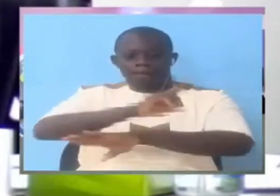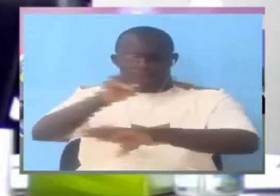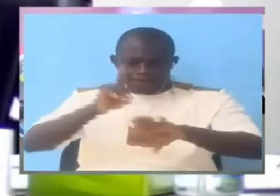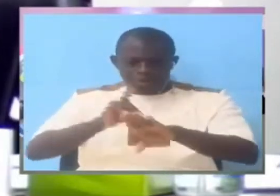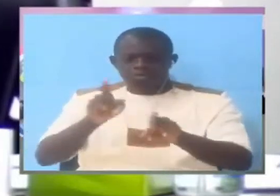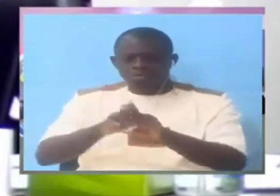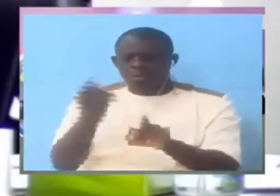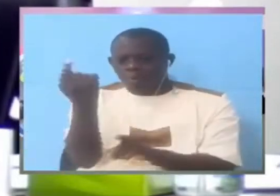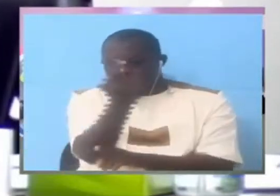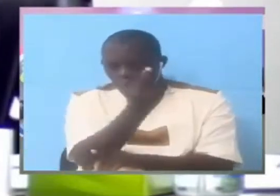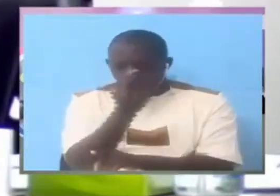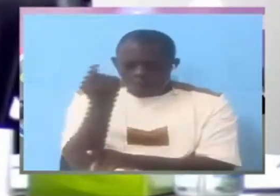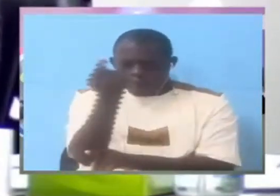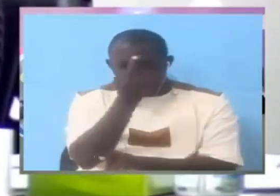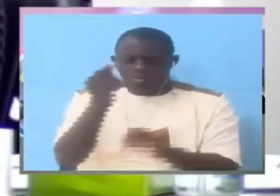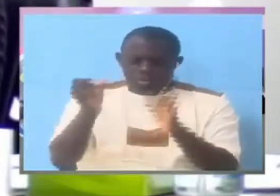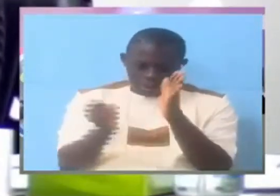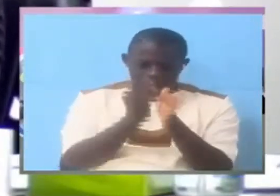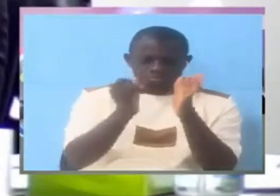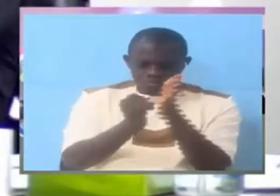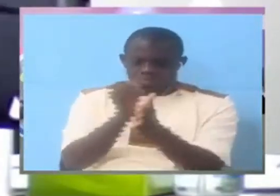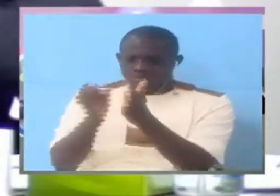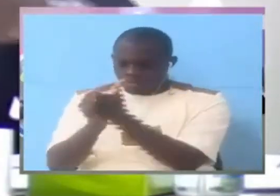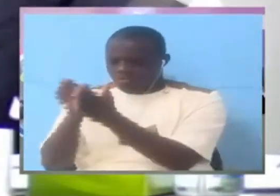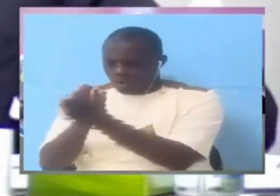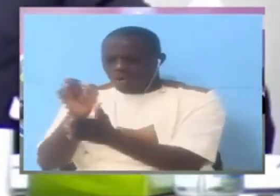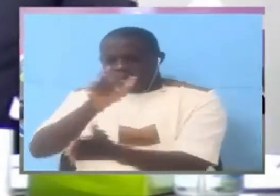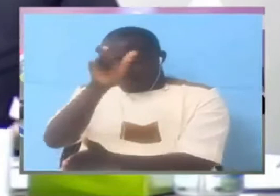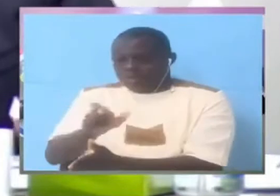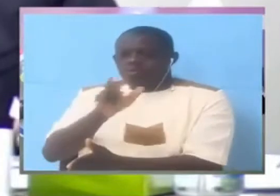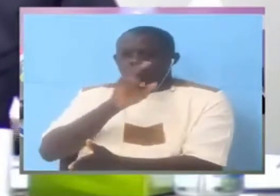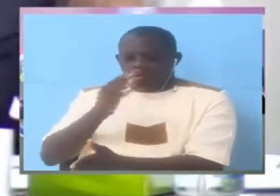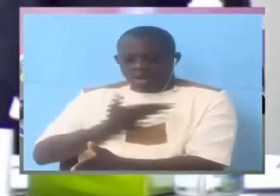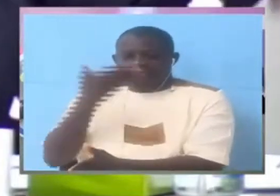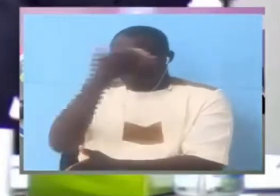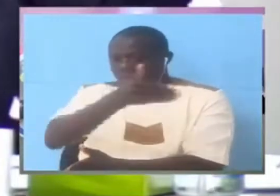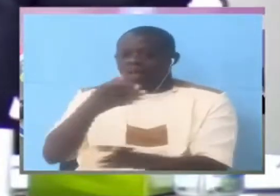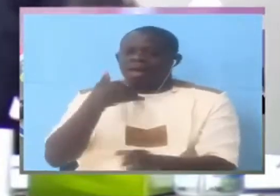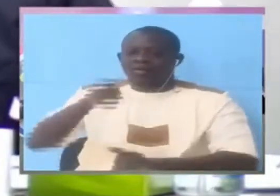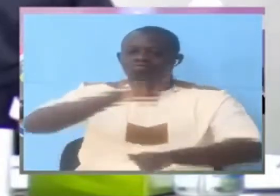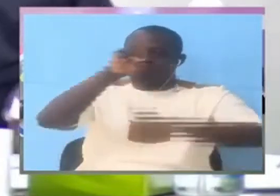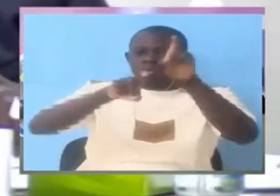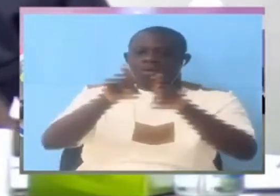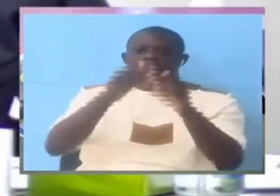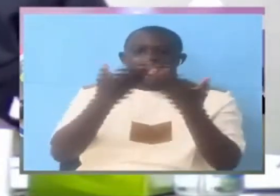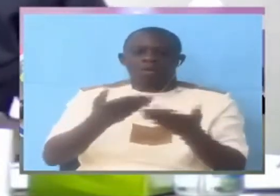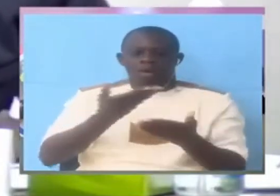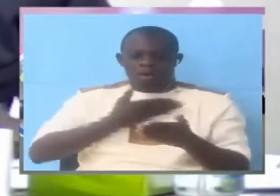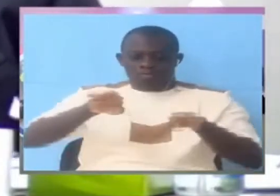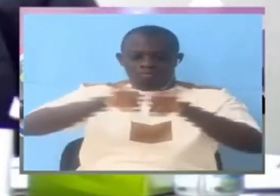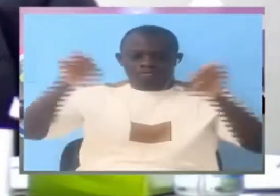it's only the investigators who are present asking the questions in this particular setting we have we have a panel